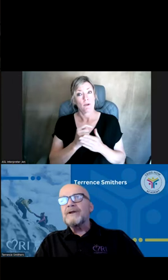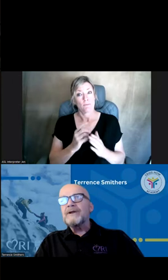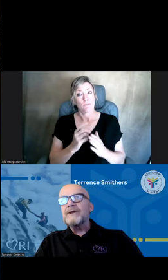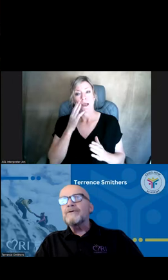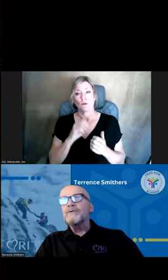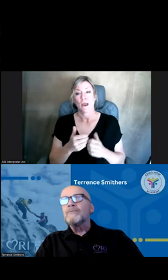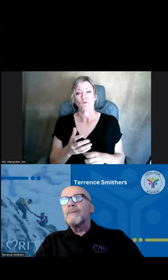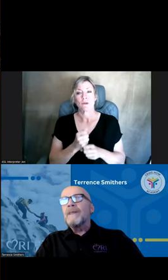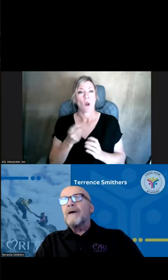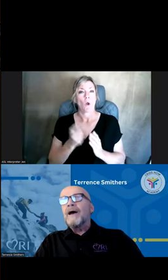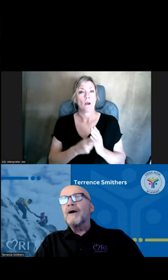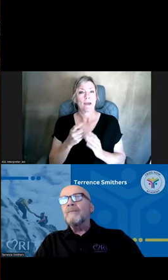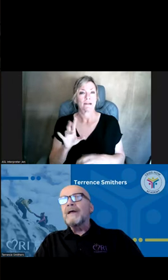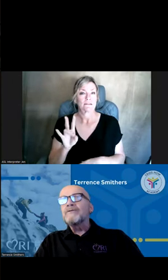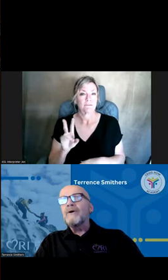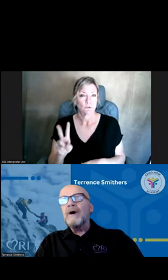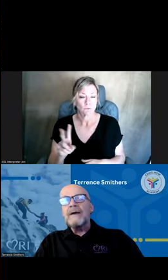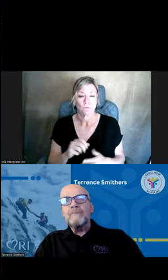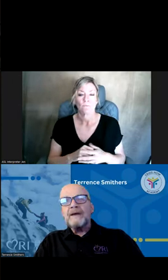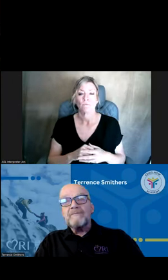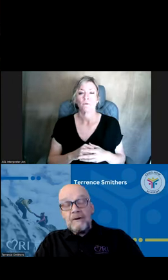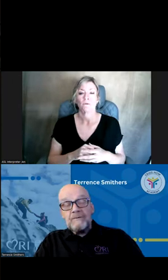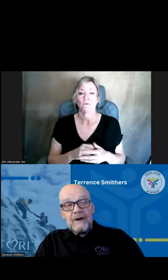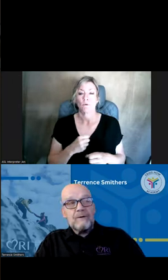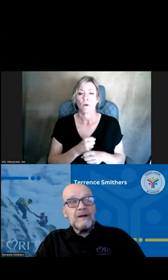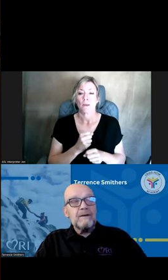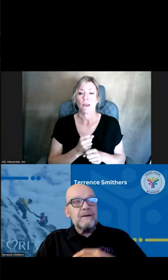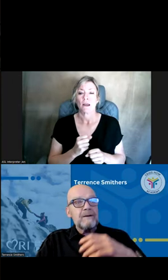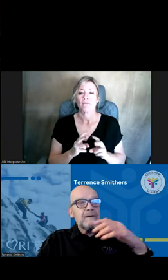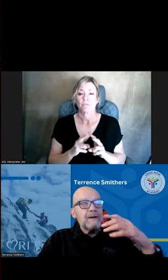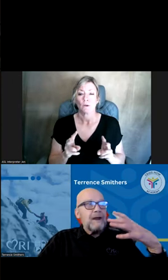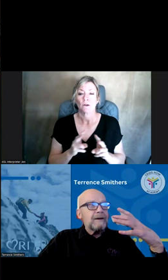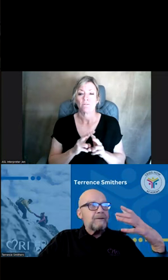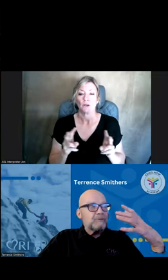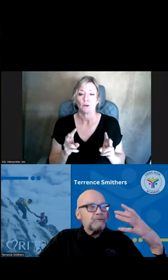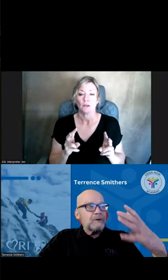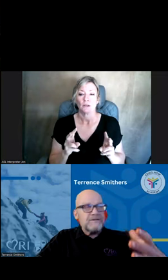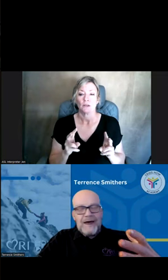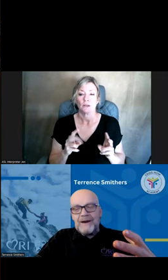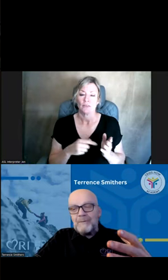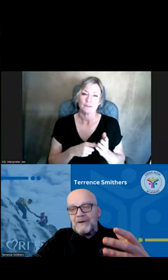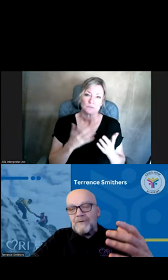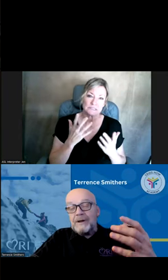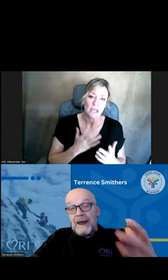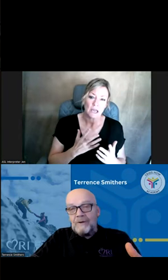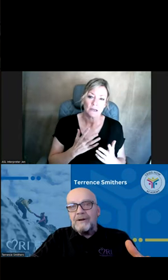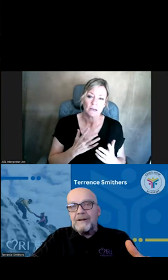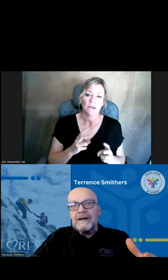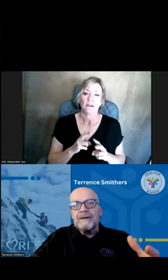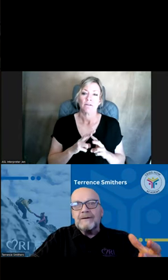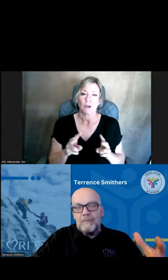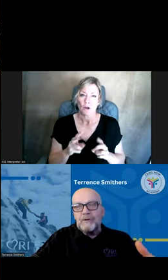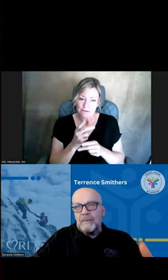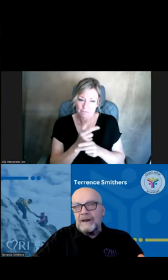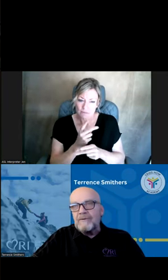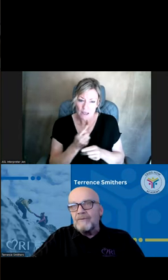72. And so I made a very, very, and this was really sad, I made a very calculated